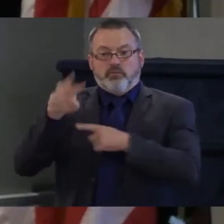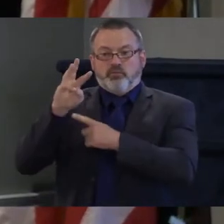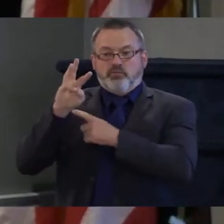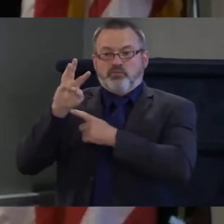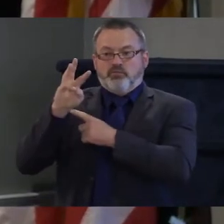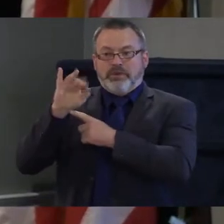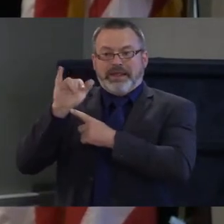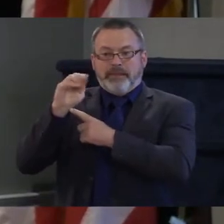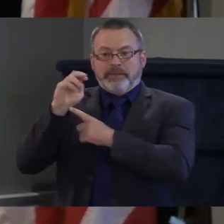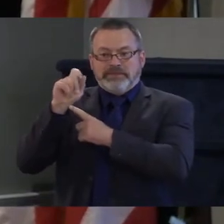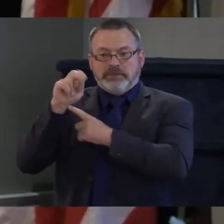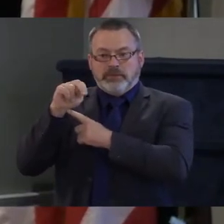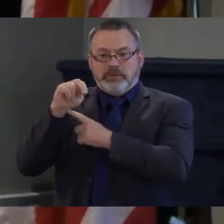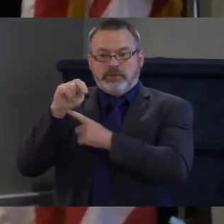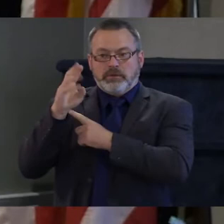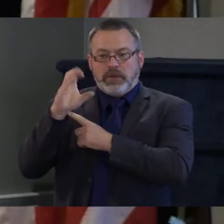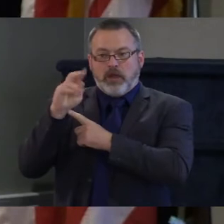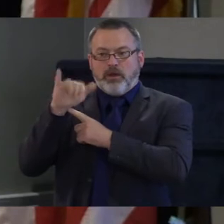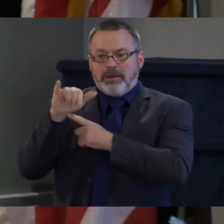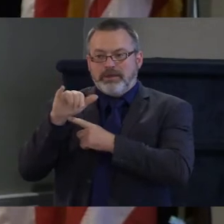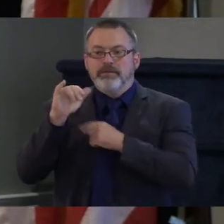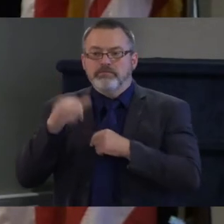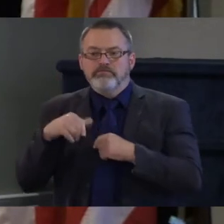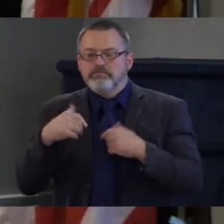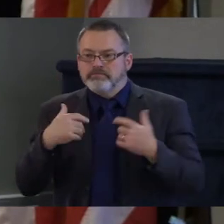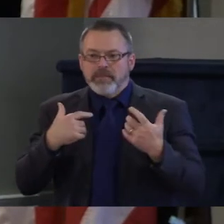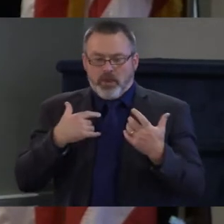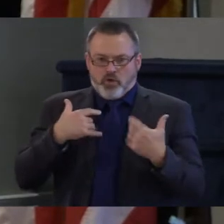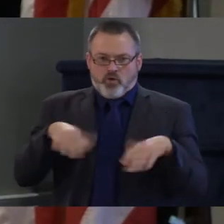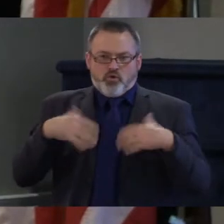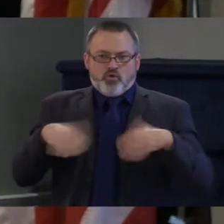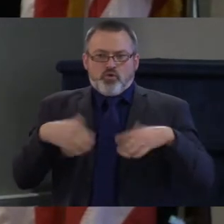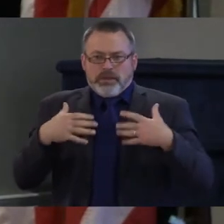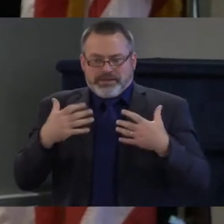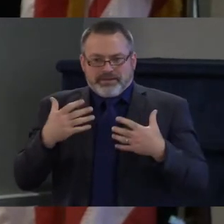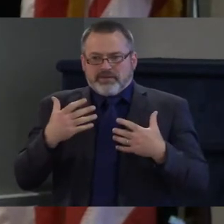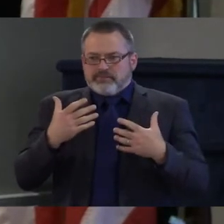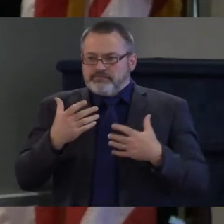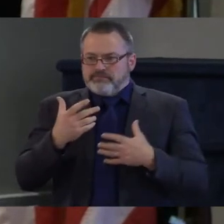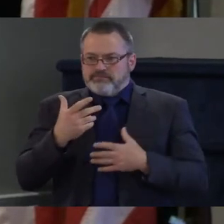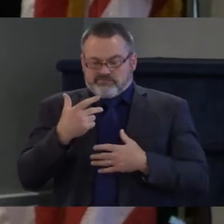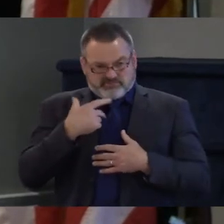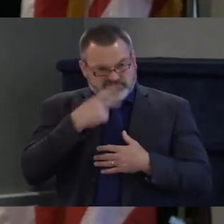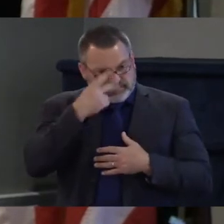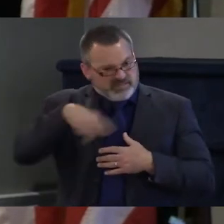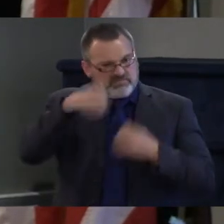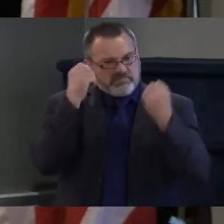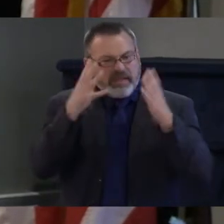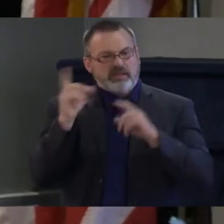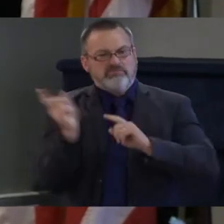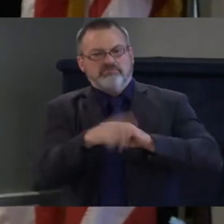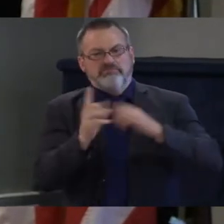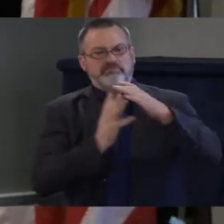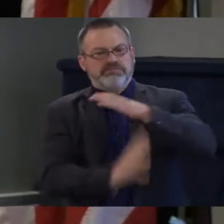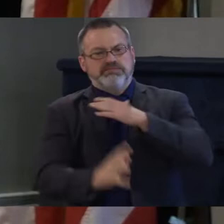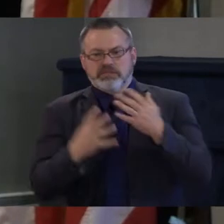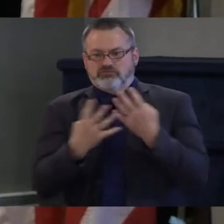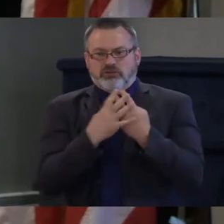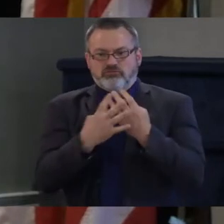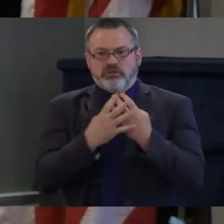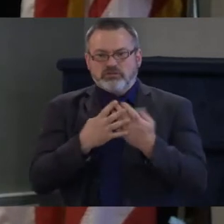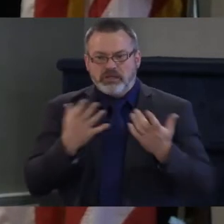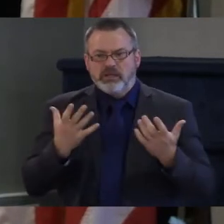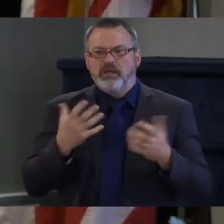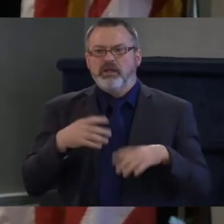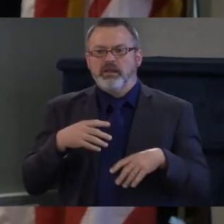not related to this, but young people who were going to jail, felonies, getting in fights, dealing drugs,